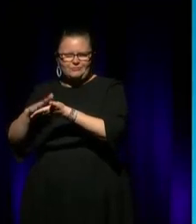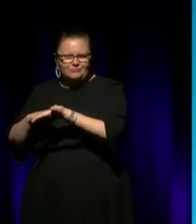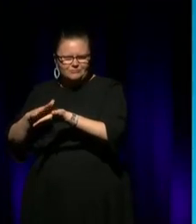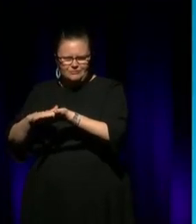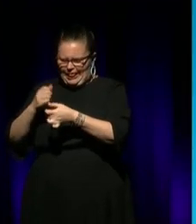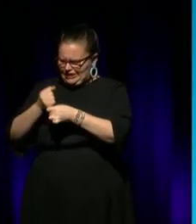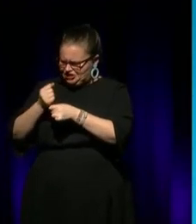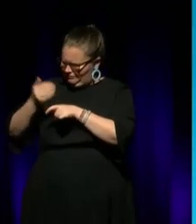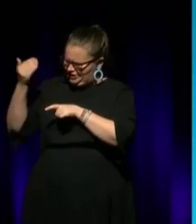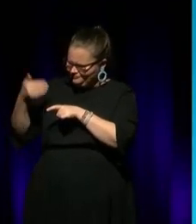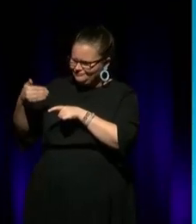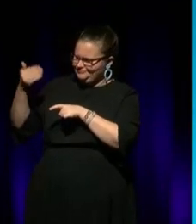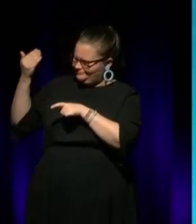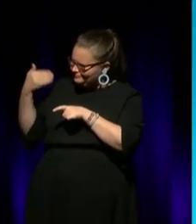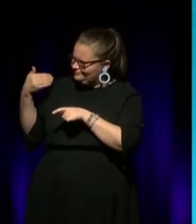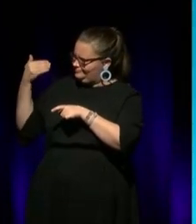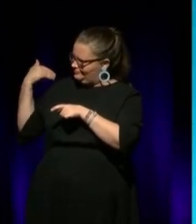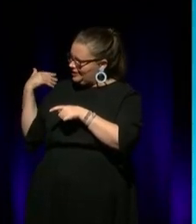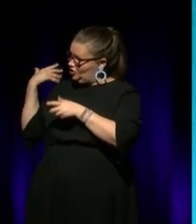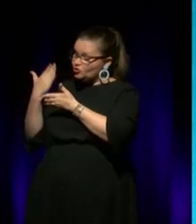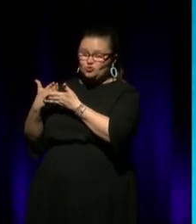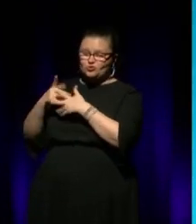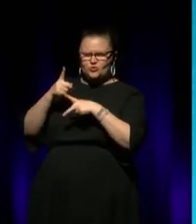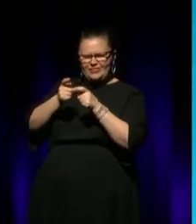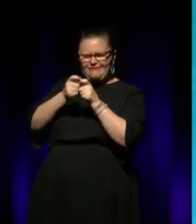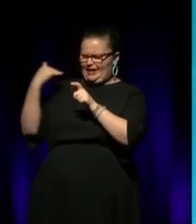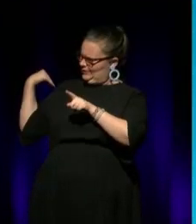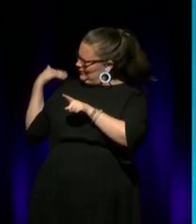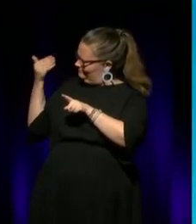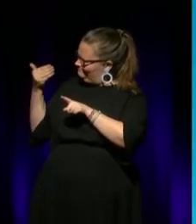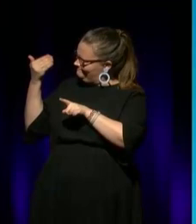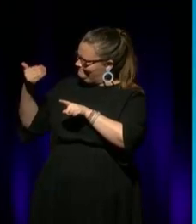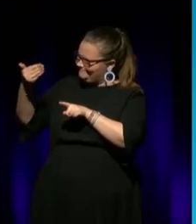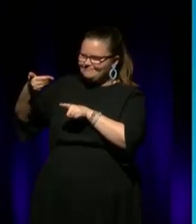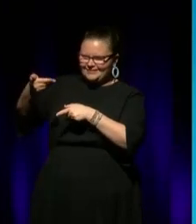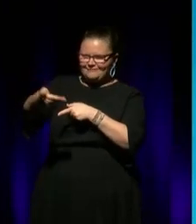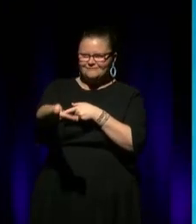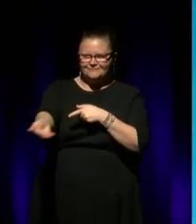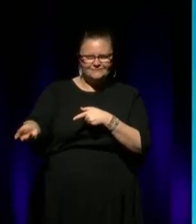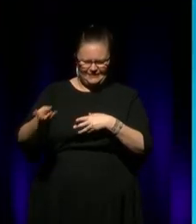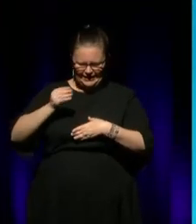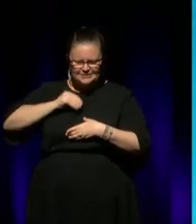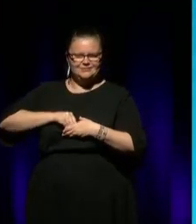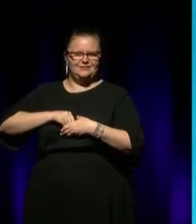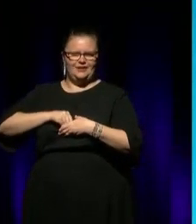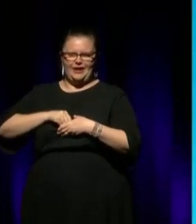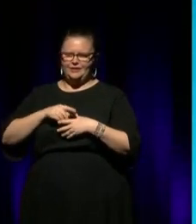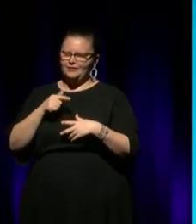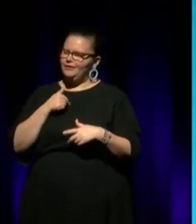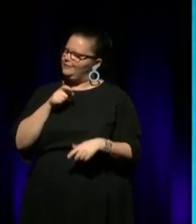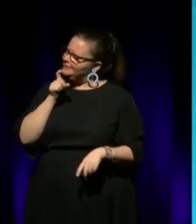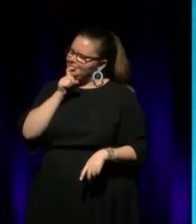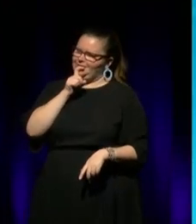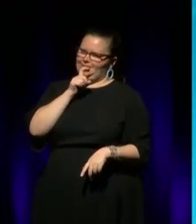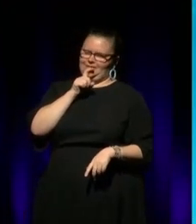Generations before that generation. You know? Like... It's just embedded in us. Well... As human beings. I envy you. I think